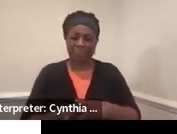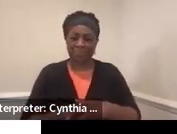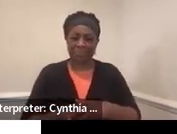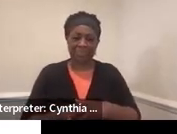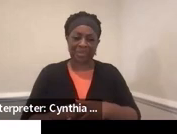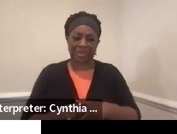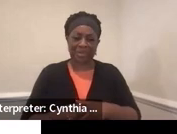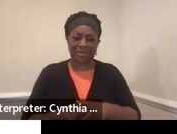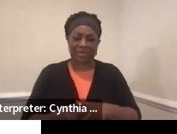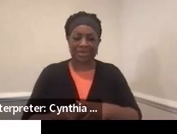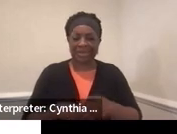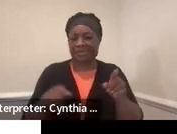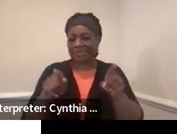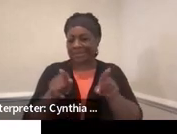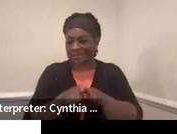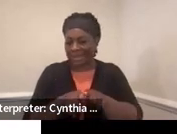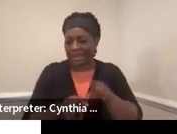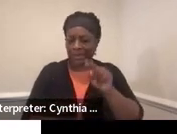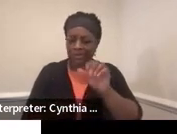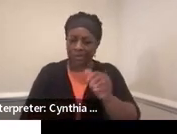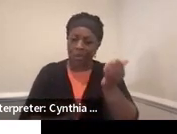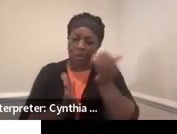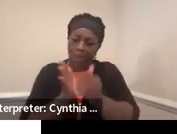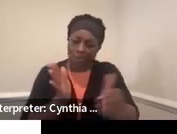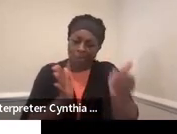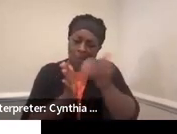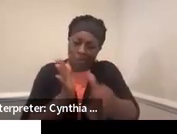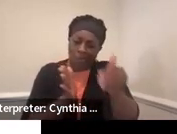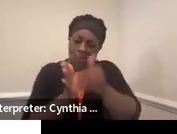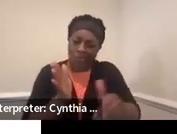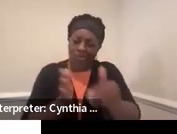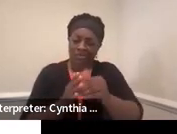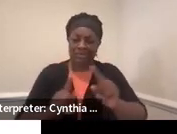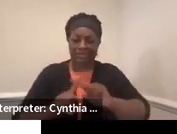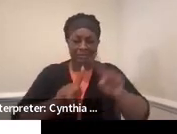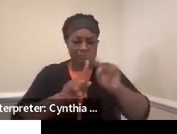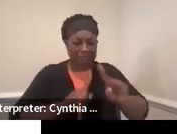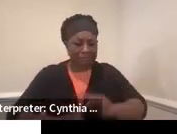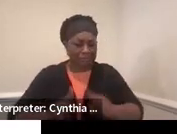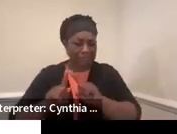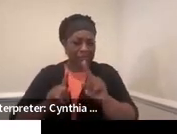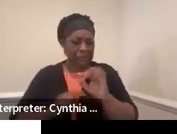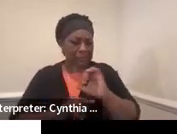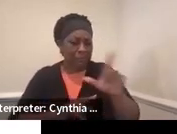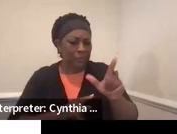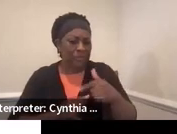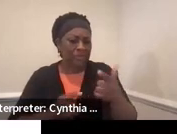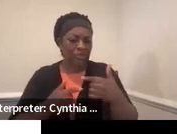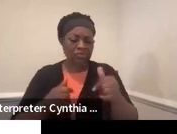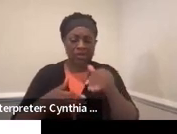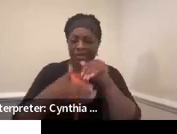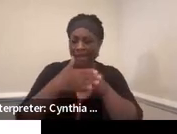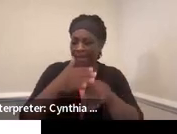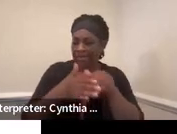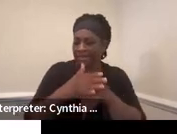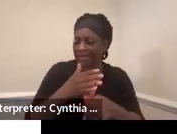using the same tool over and over every single year. We have to make sure that we are trying to access